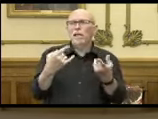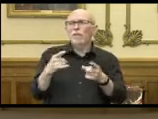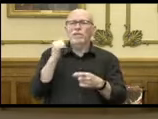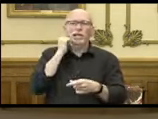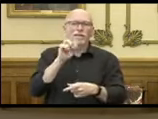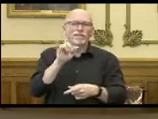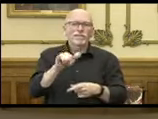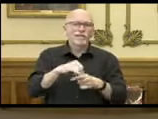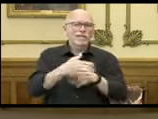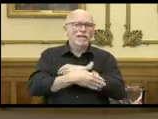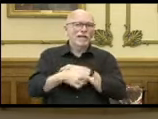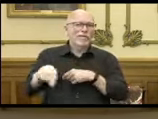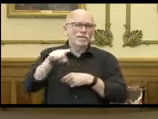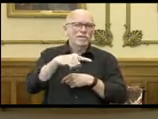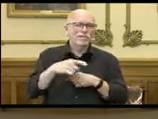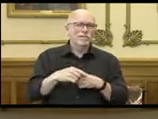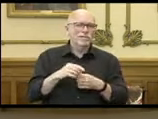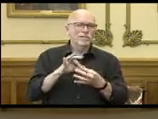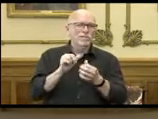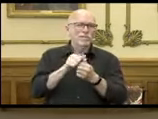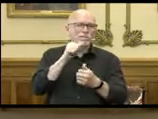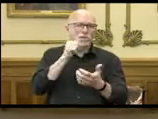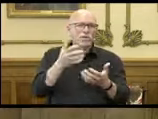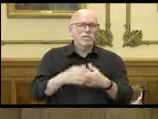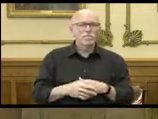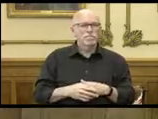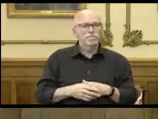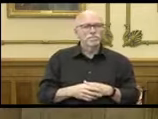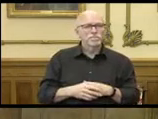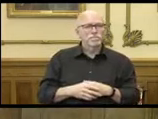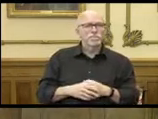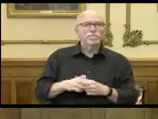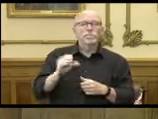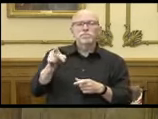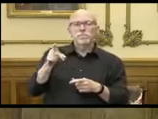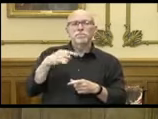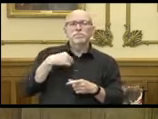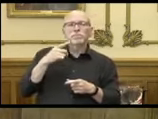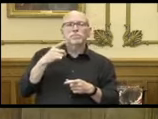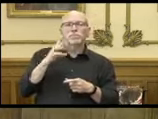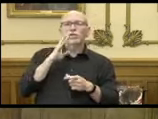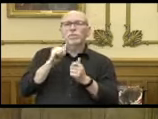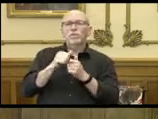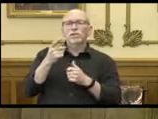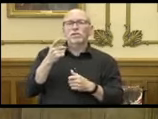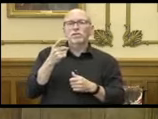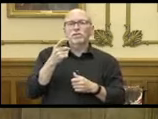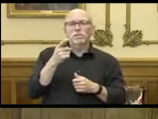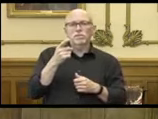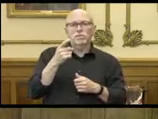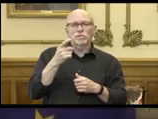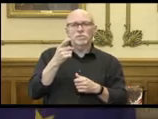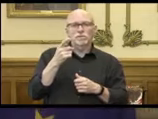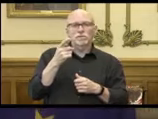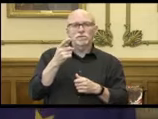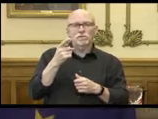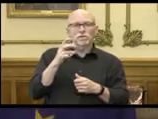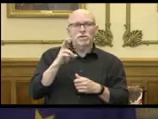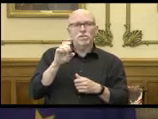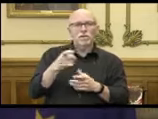with counties depending on their particular circumstance. Yeah and I will say, Eric, in talking to Dr. Burks last week,